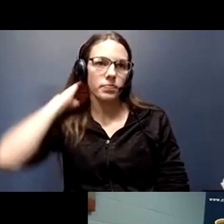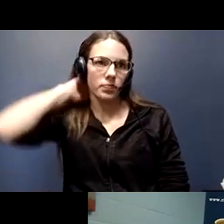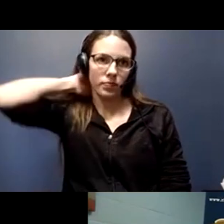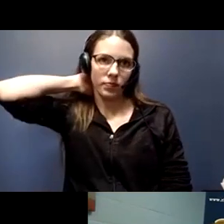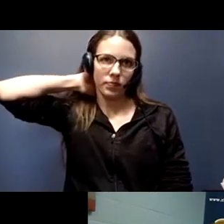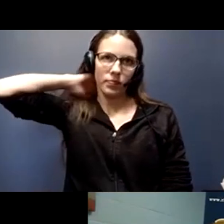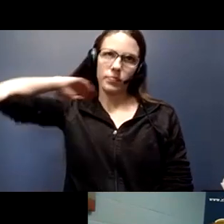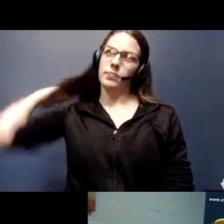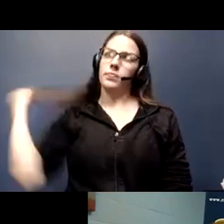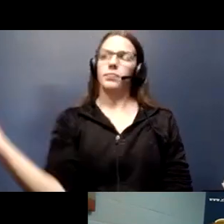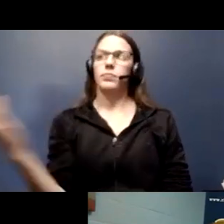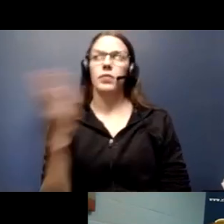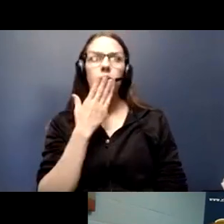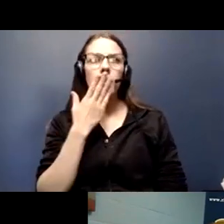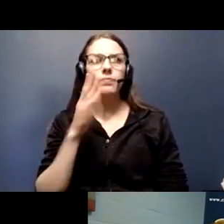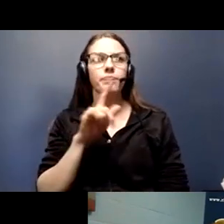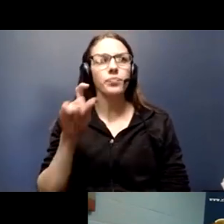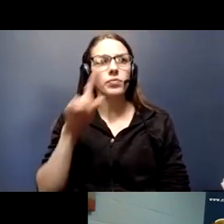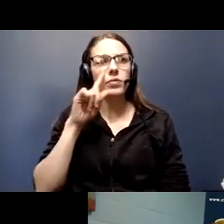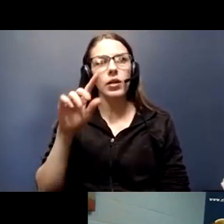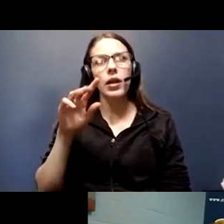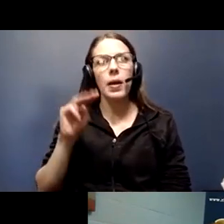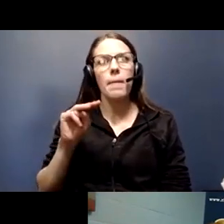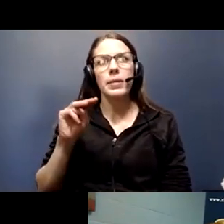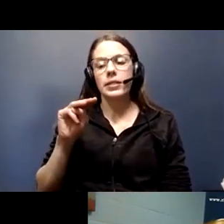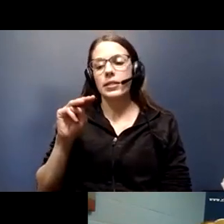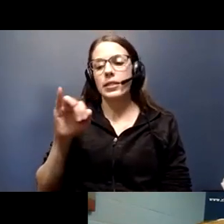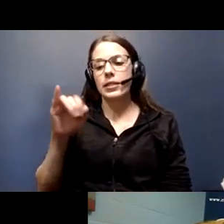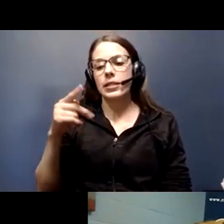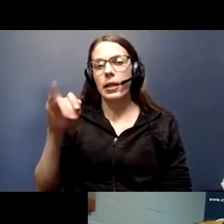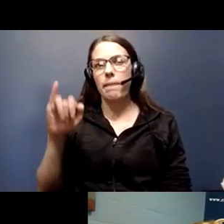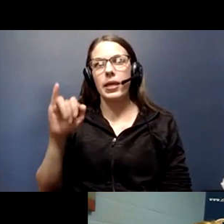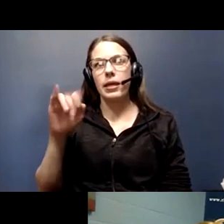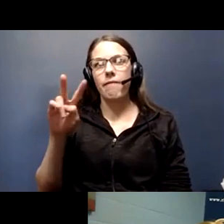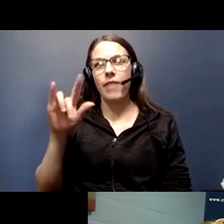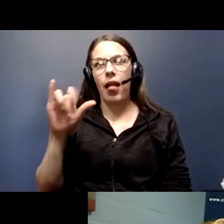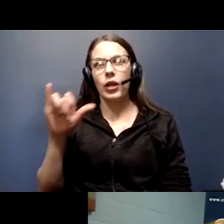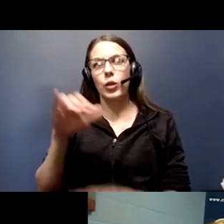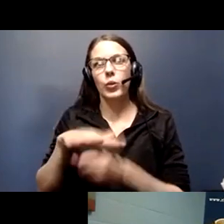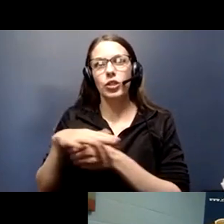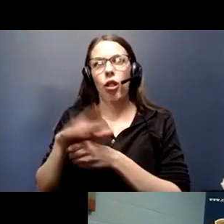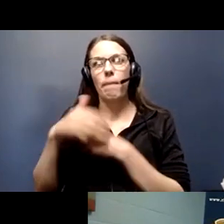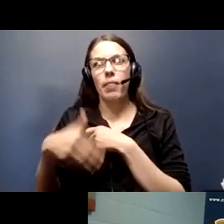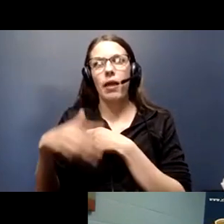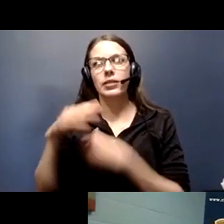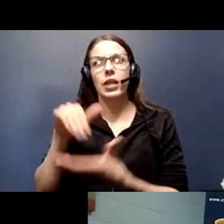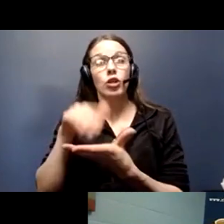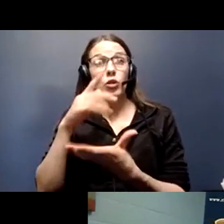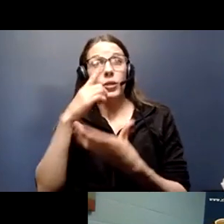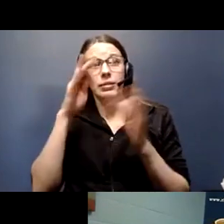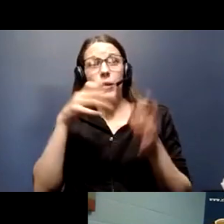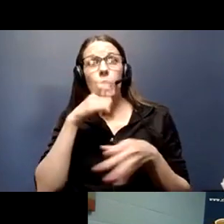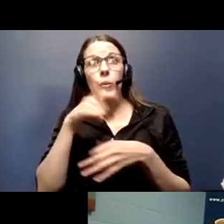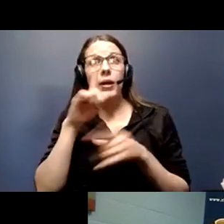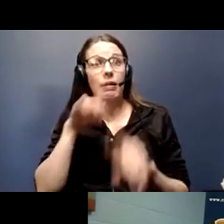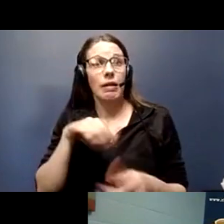Thank you. We do have a question for the Mississippi Valley Regional Blood Center, so perhaps you can all decide who will answer this. Did the Blood Center have to lay